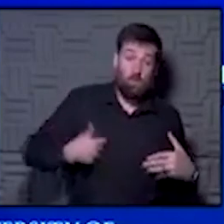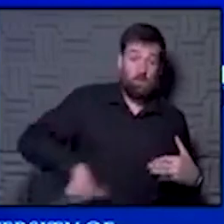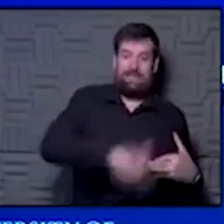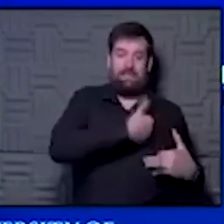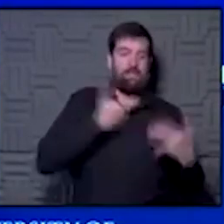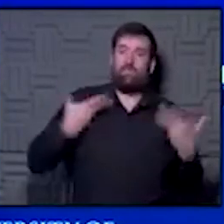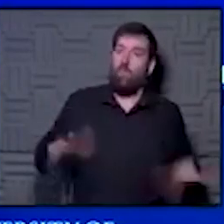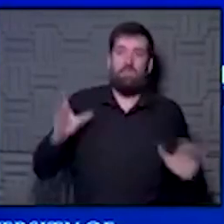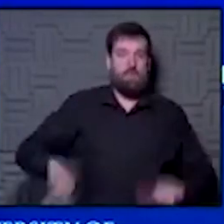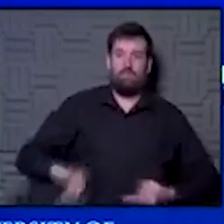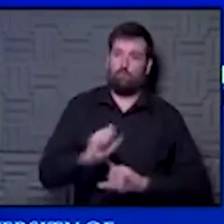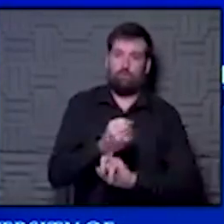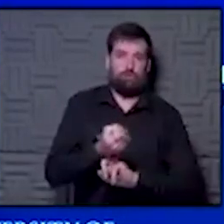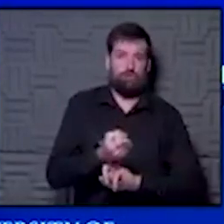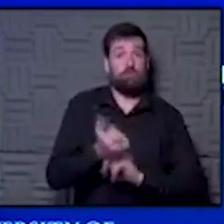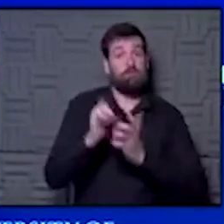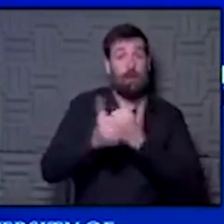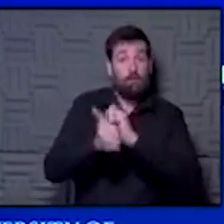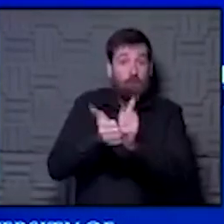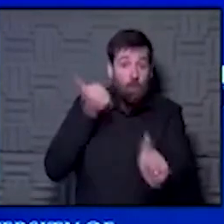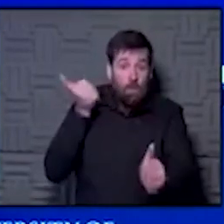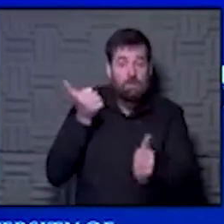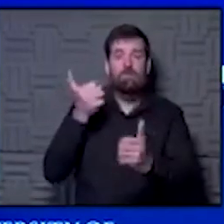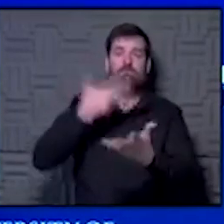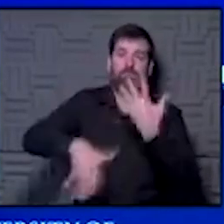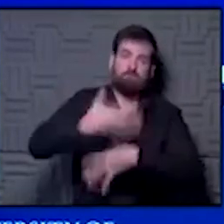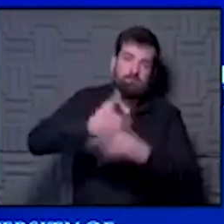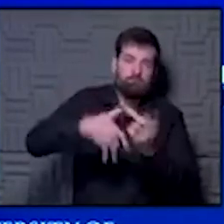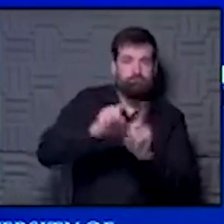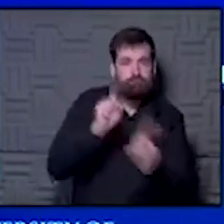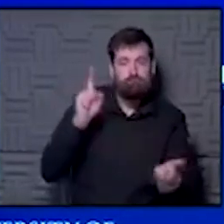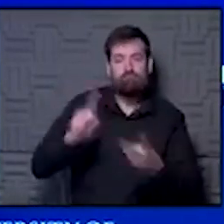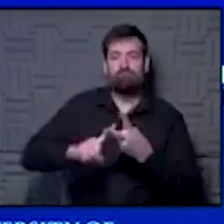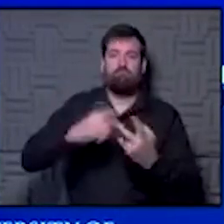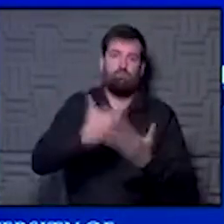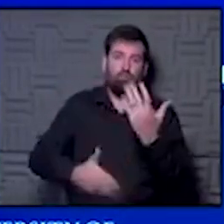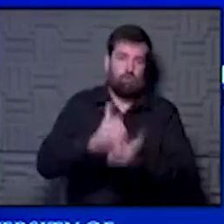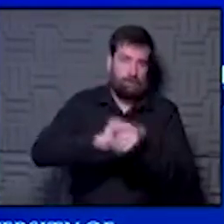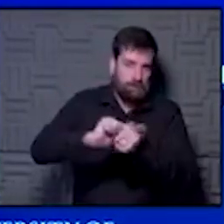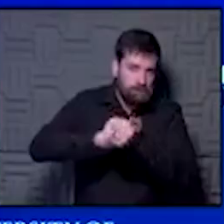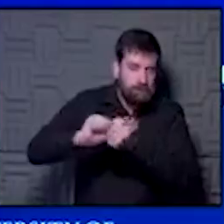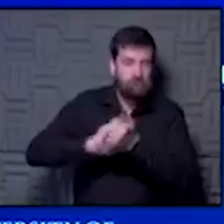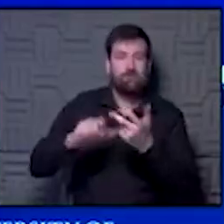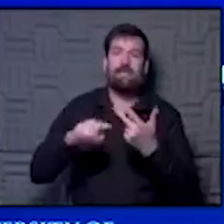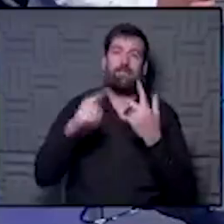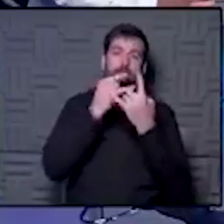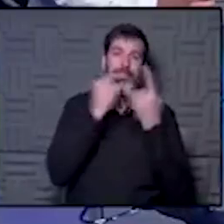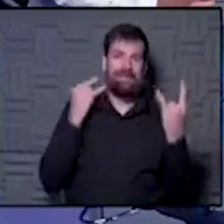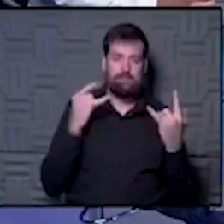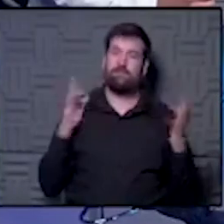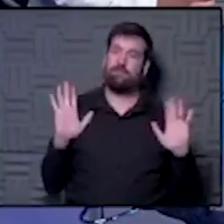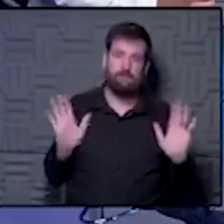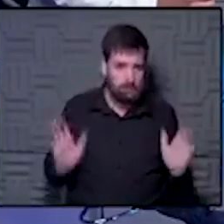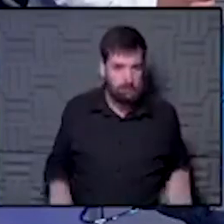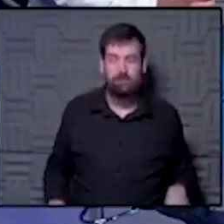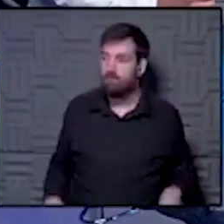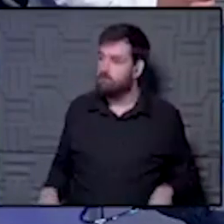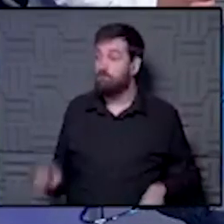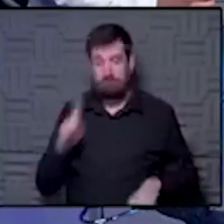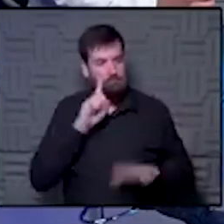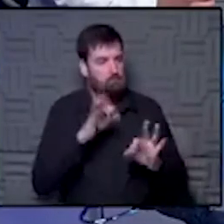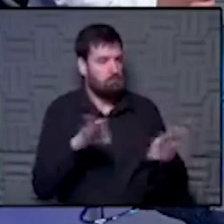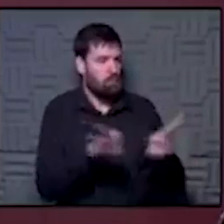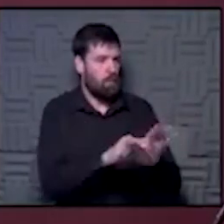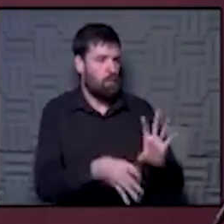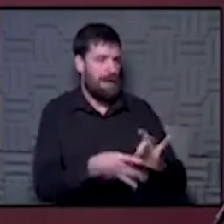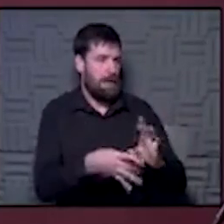And the way we can avoid that is to make sure we wear masks, keep our distance, and wash your hands, and don't go out if you're sick. I think one thing to add